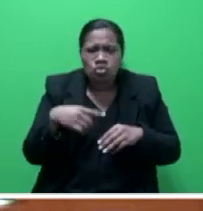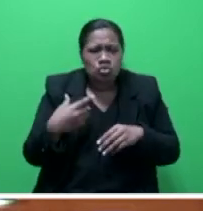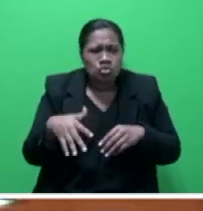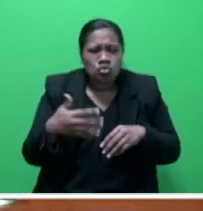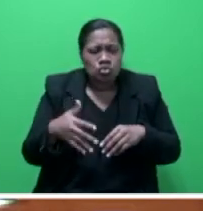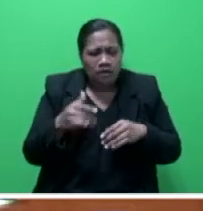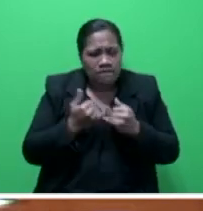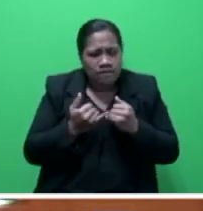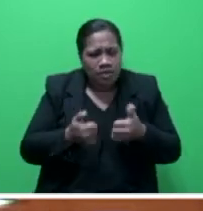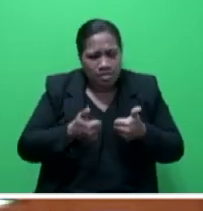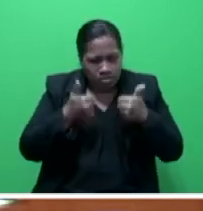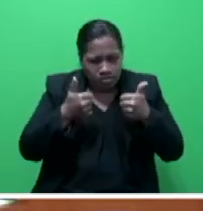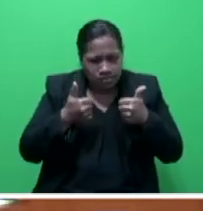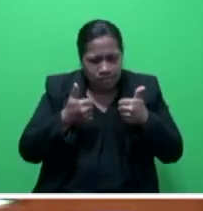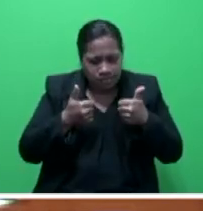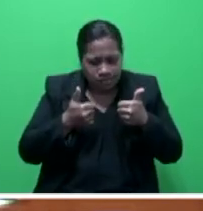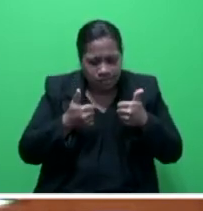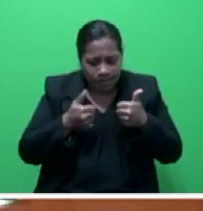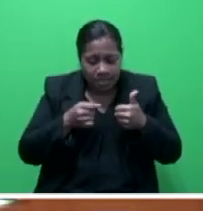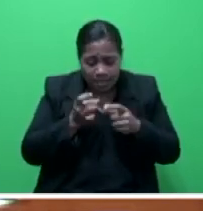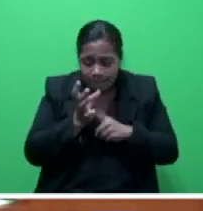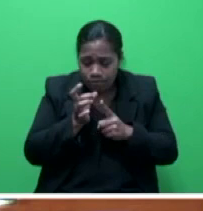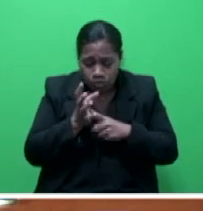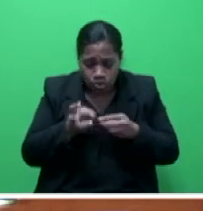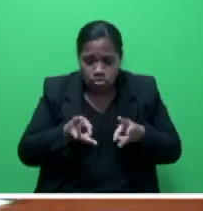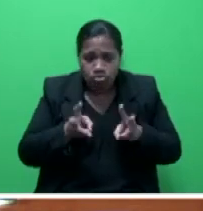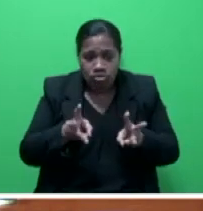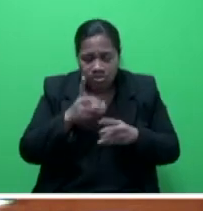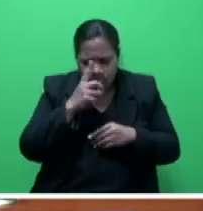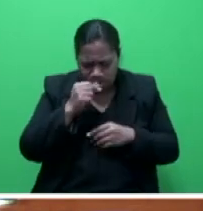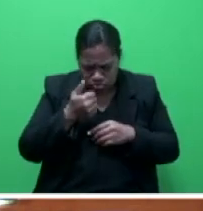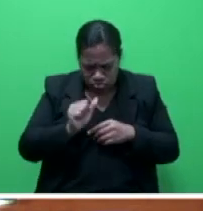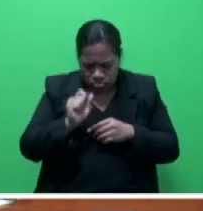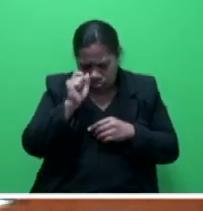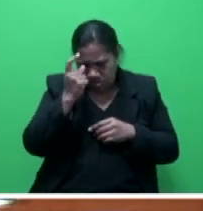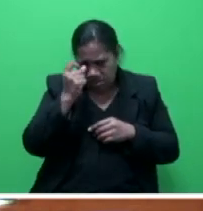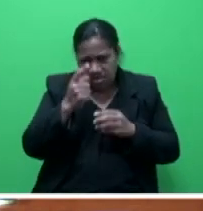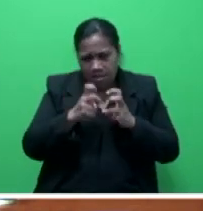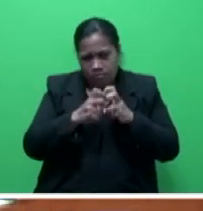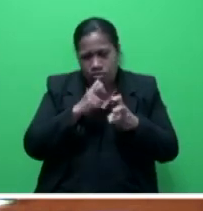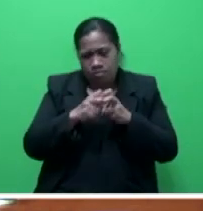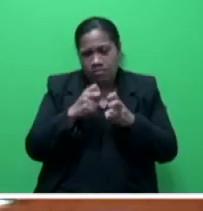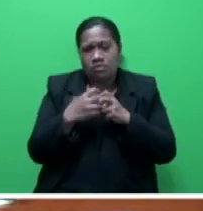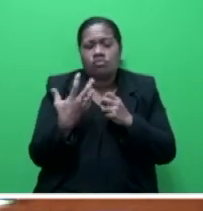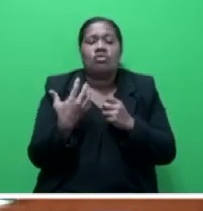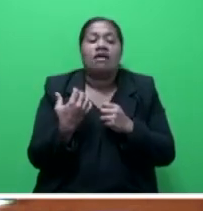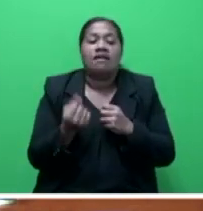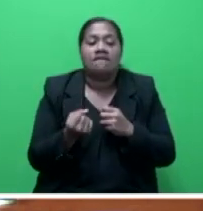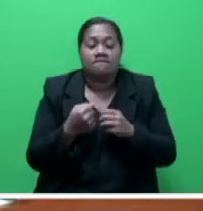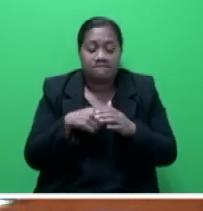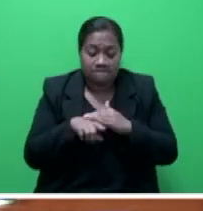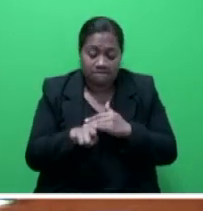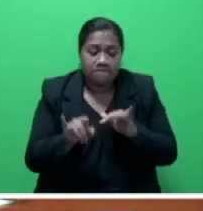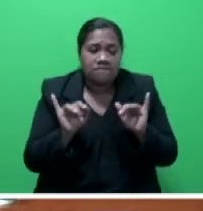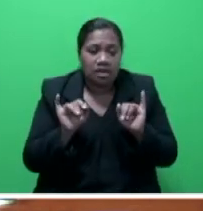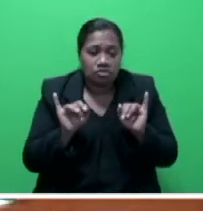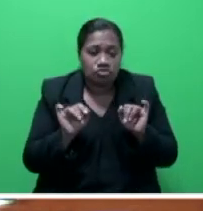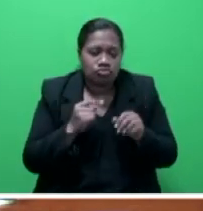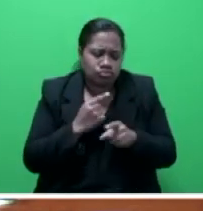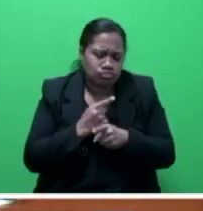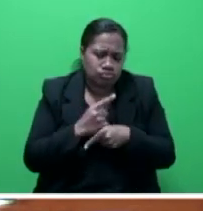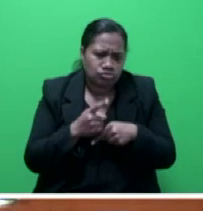way in which we can use to understand the problems that face us. In this particular issue, we're talking about